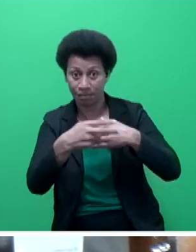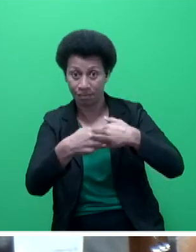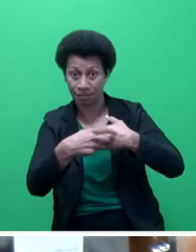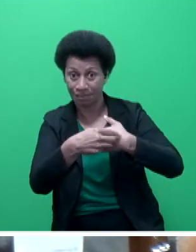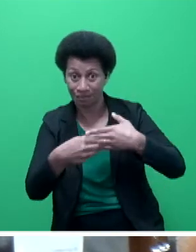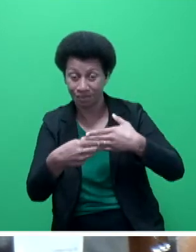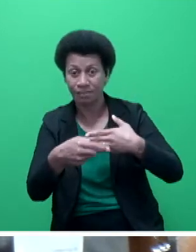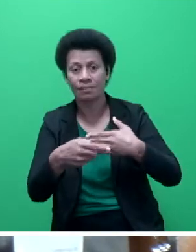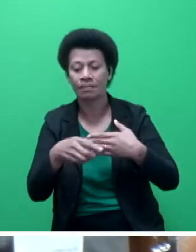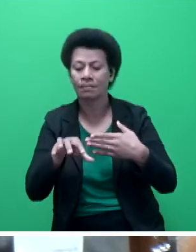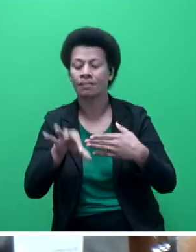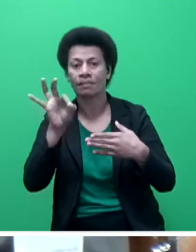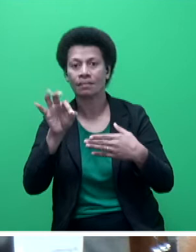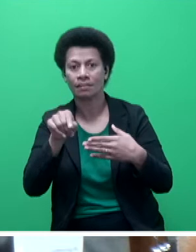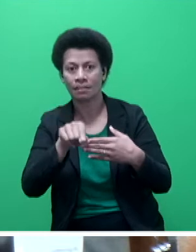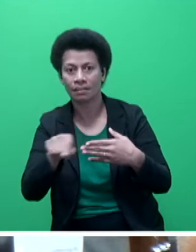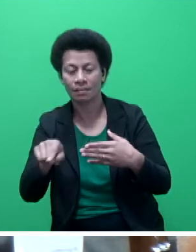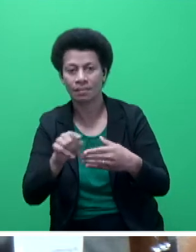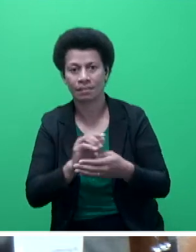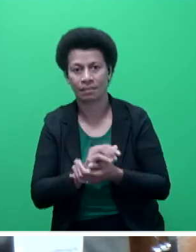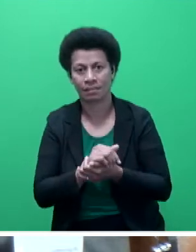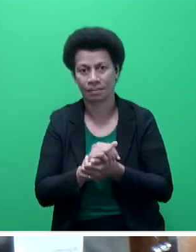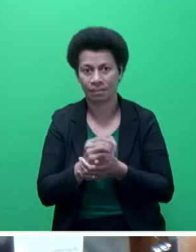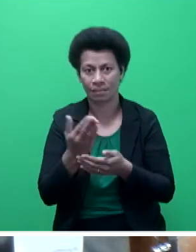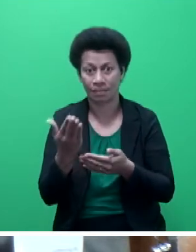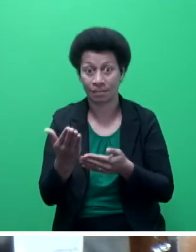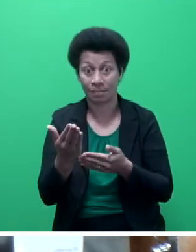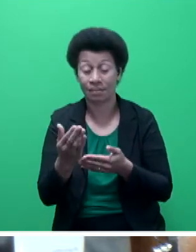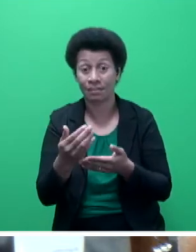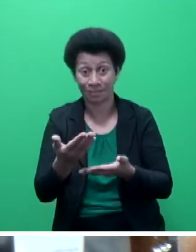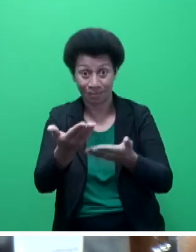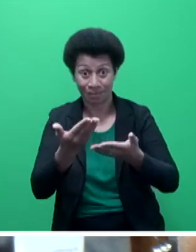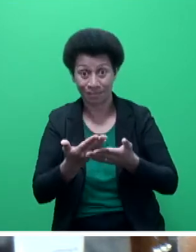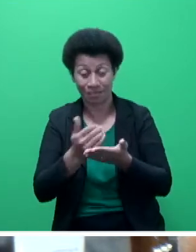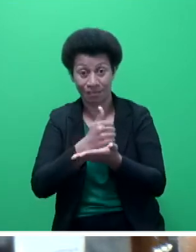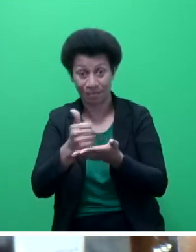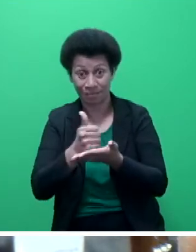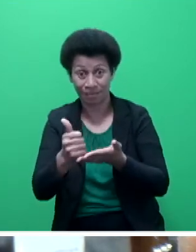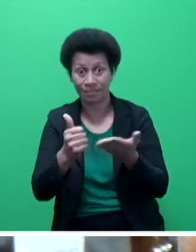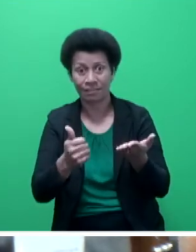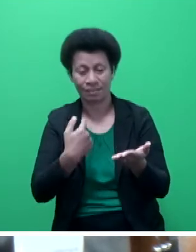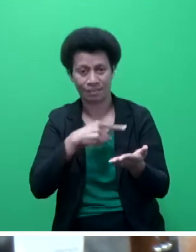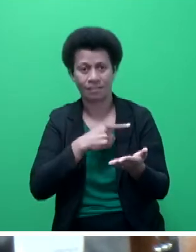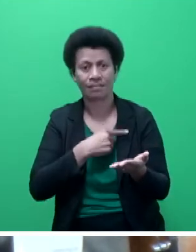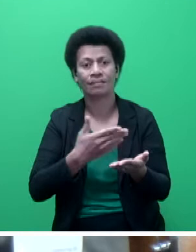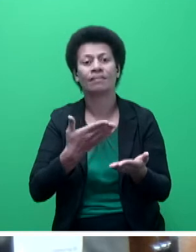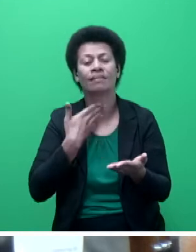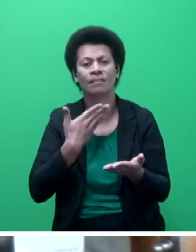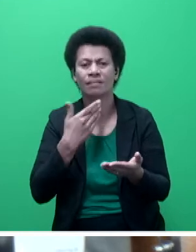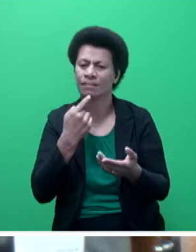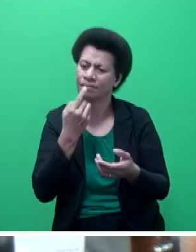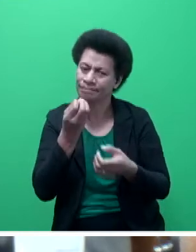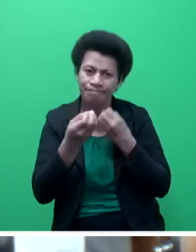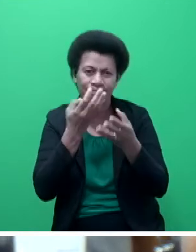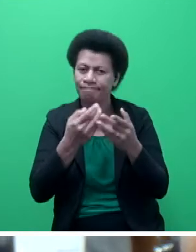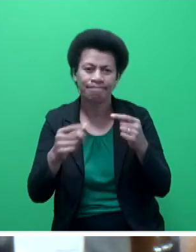obviously, when the FBOS released these figures originally, we had in fact voiced our strong opposition to some of these findings,